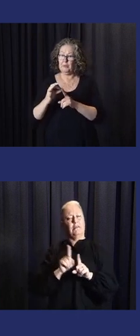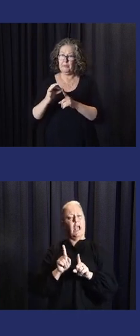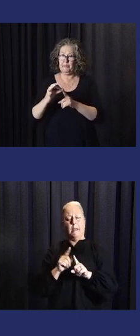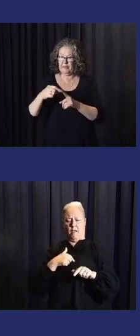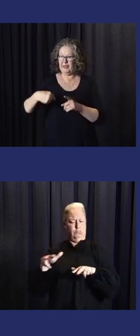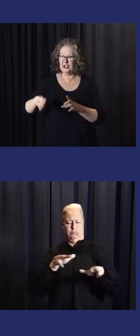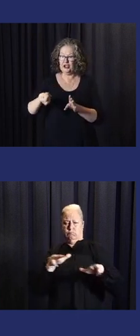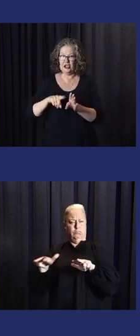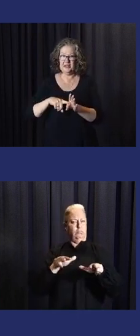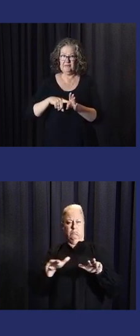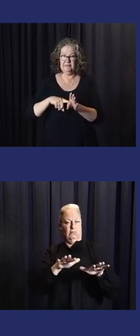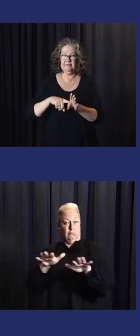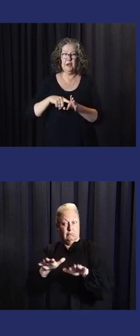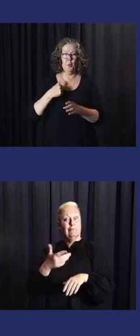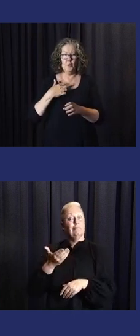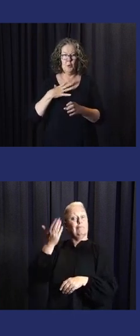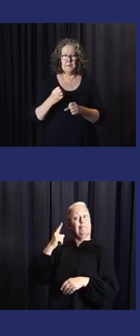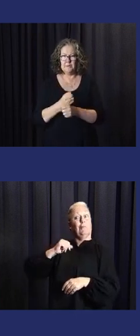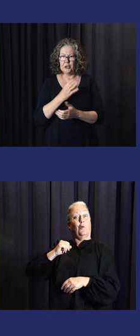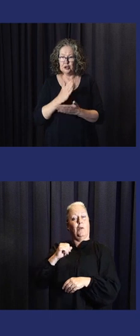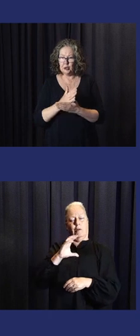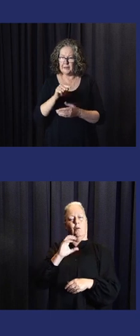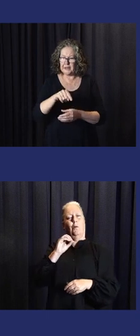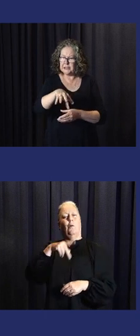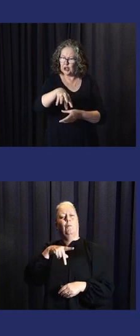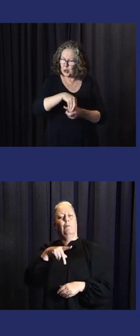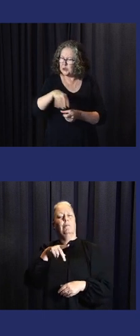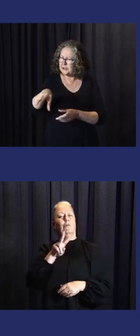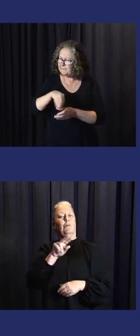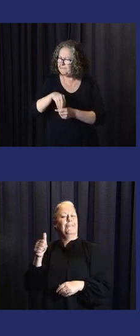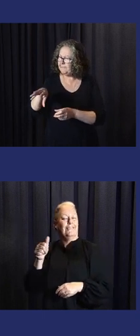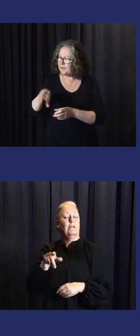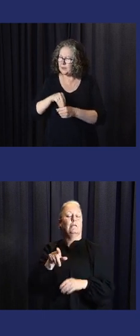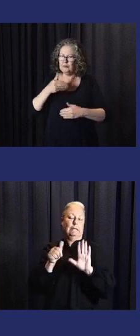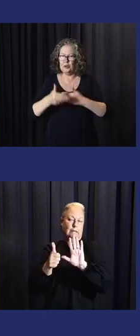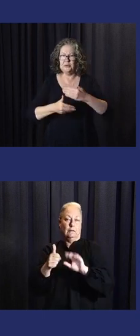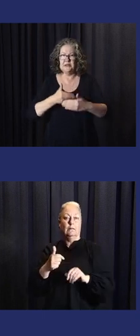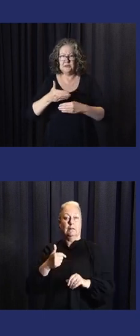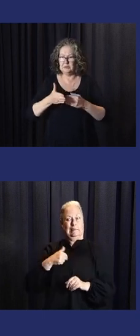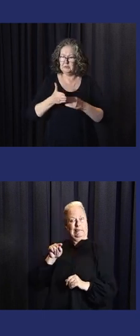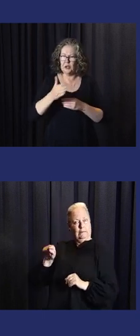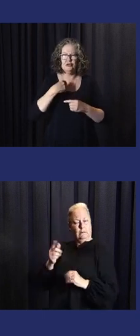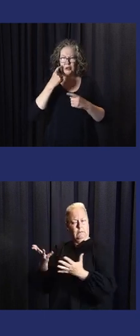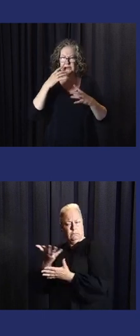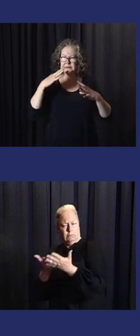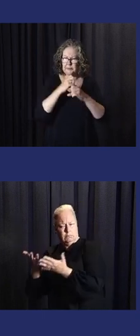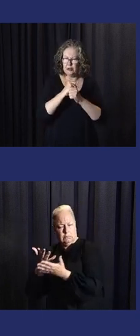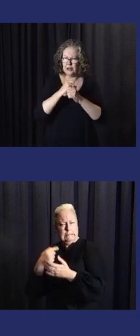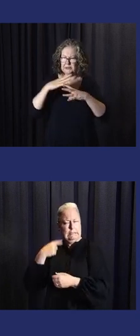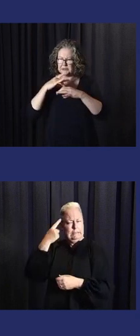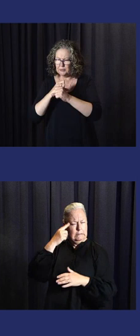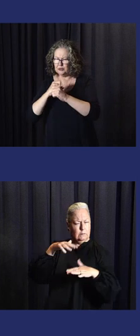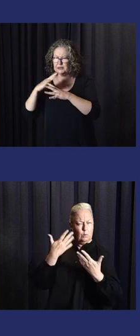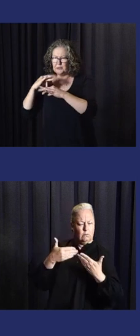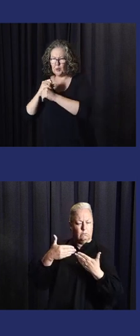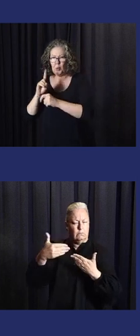the call for our action plan that's expected to be delivered at COP26 this year. And going forward, we need to make sure that it's